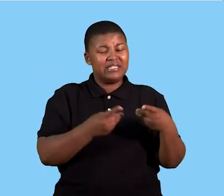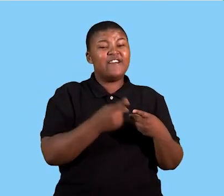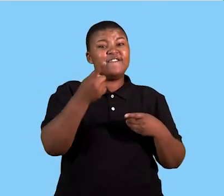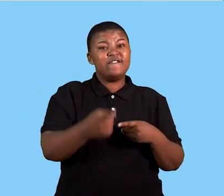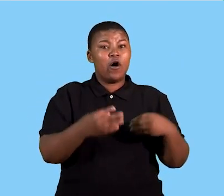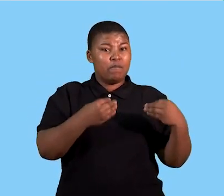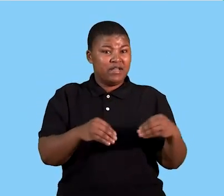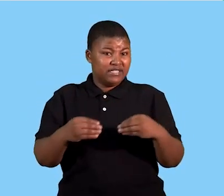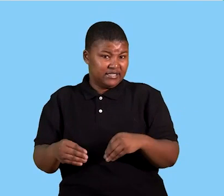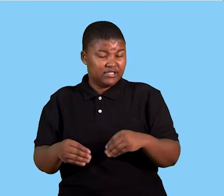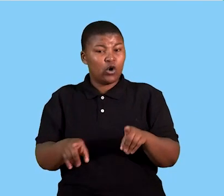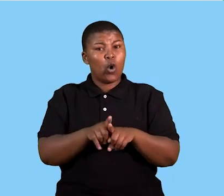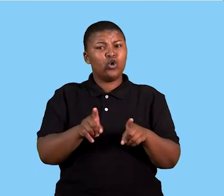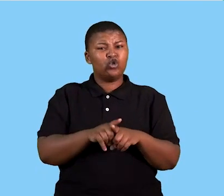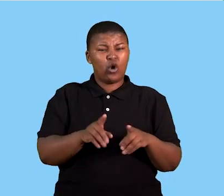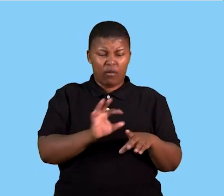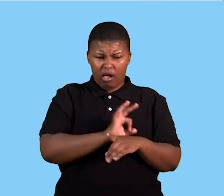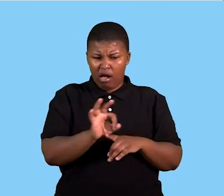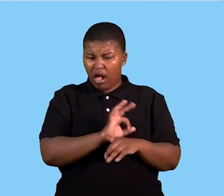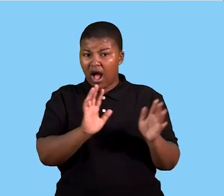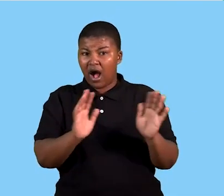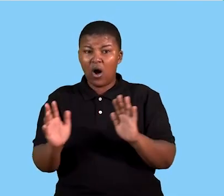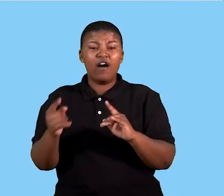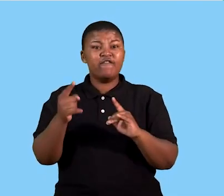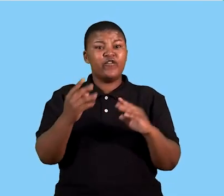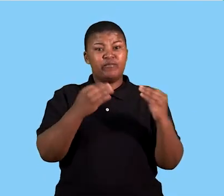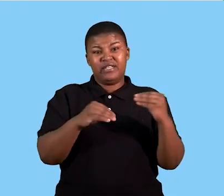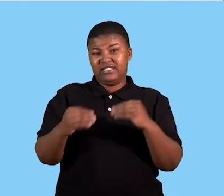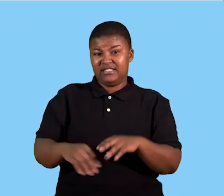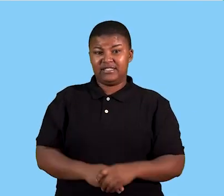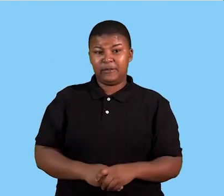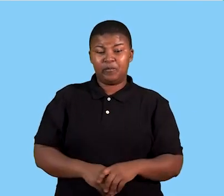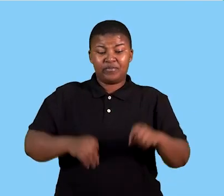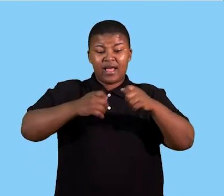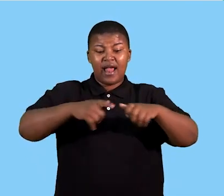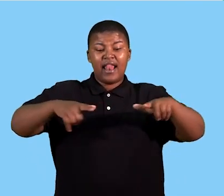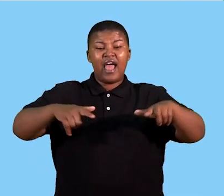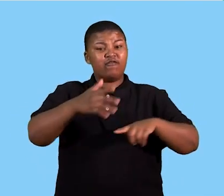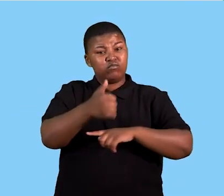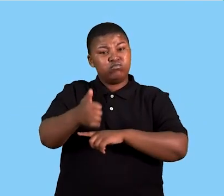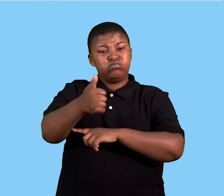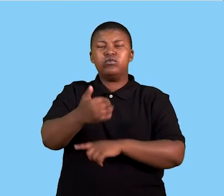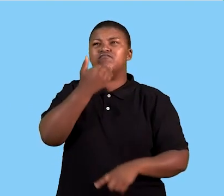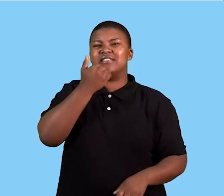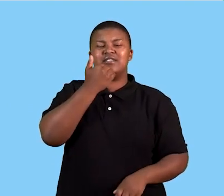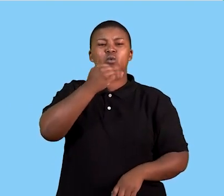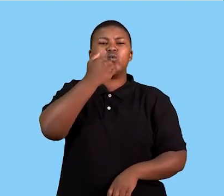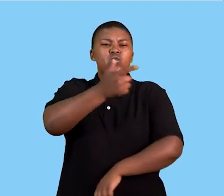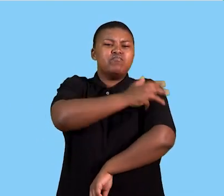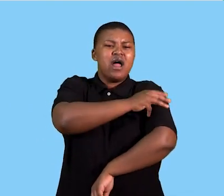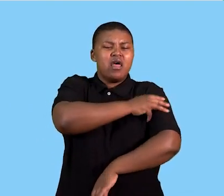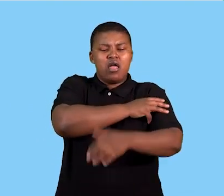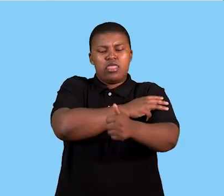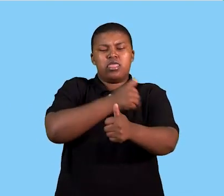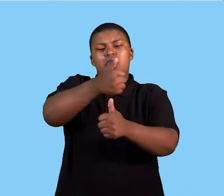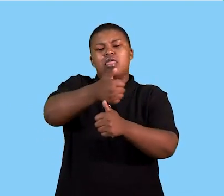the business, and how the business is organised. So it will show us the level of authority, who is